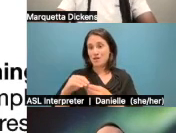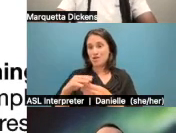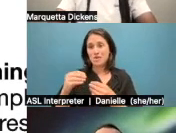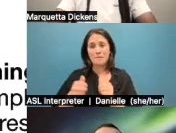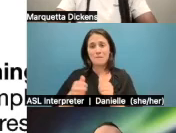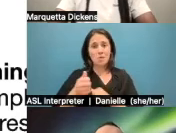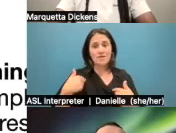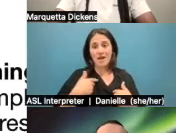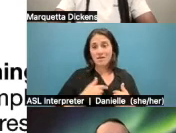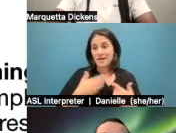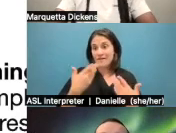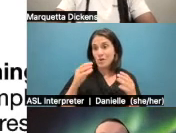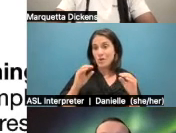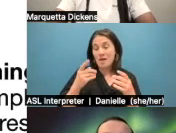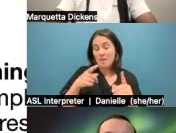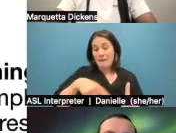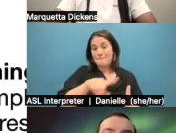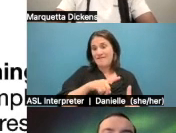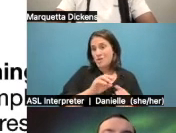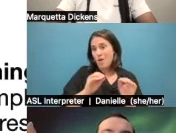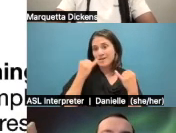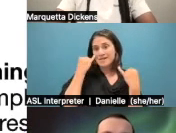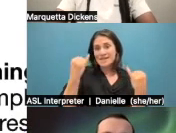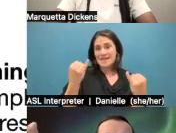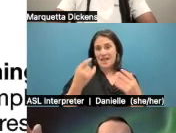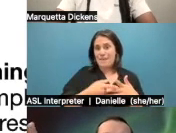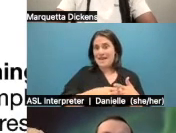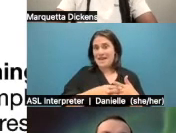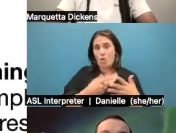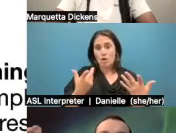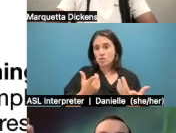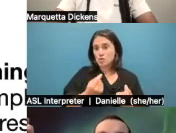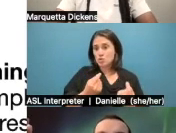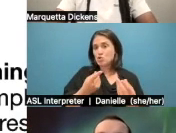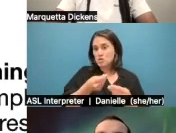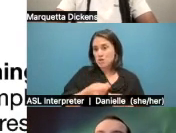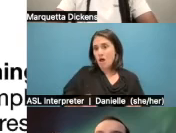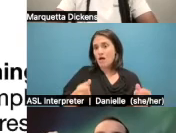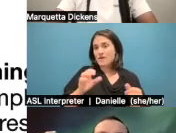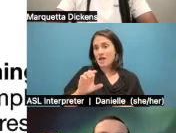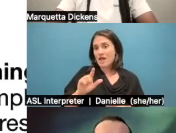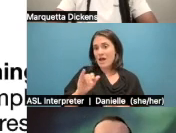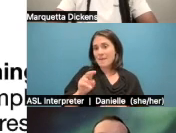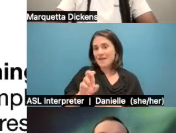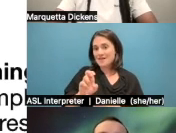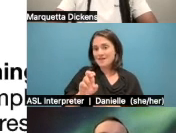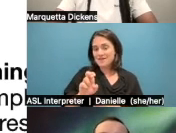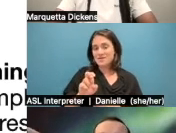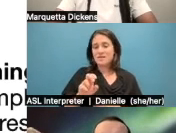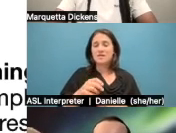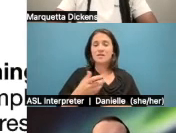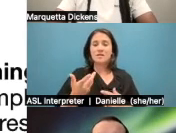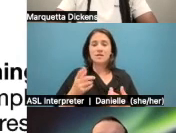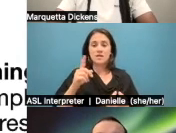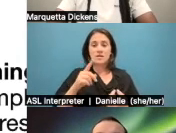And the reason I do this is because I consider this a proactive approach as opposed to being reactive and only, you know, parachuting in and capturing